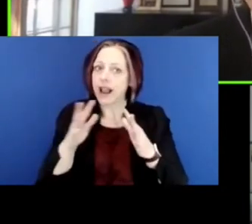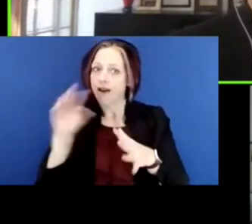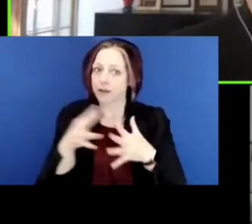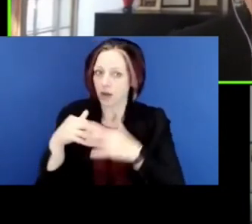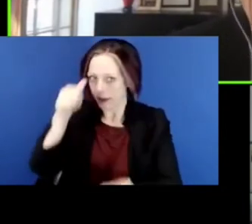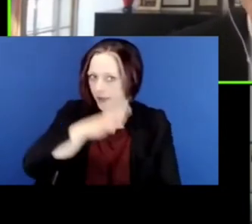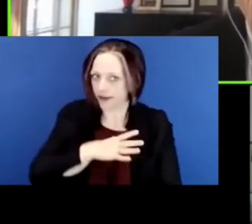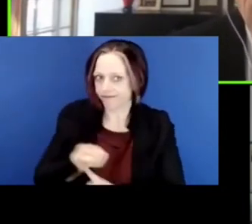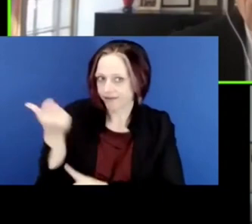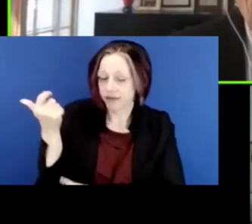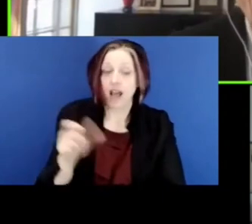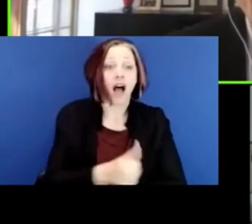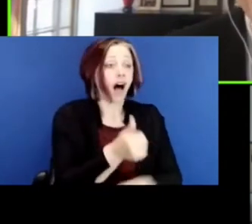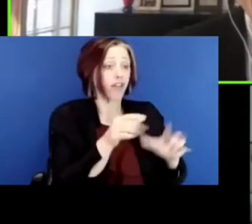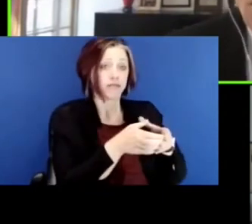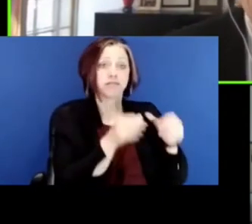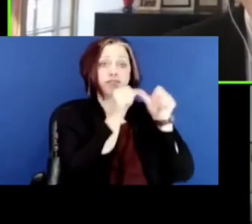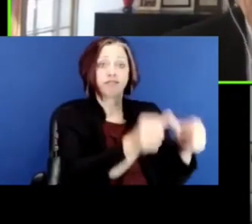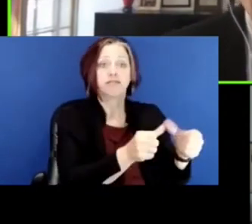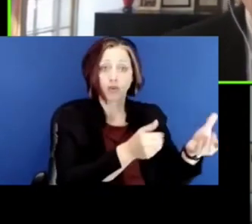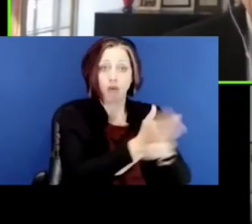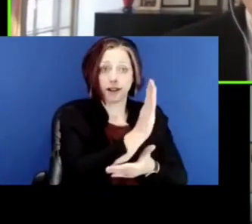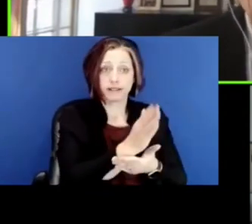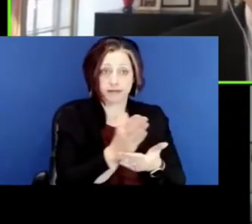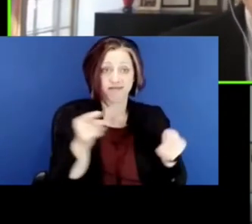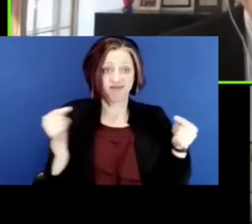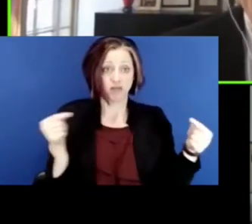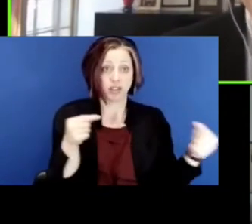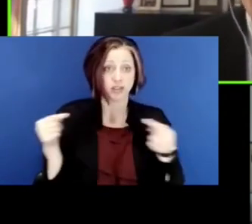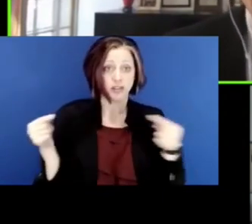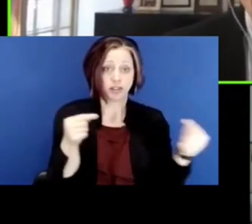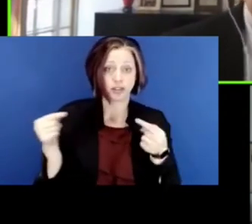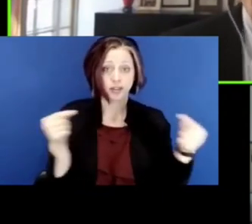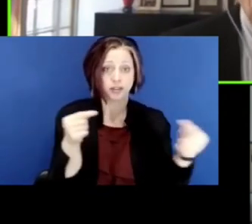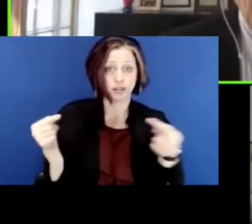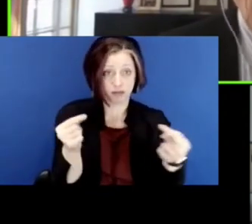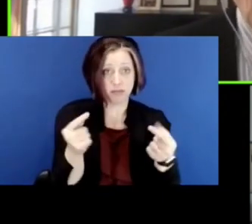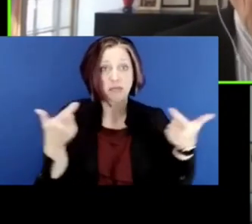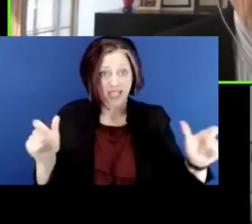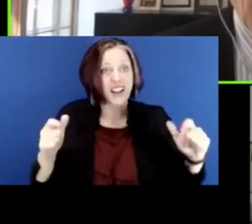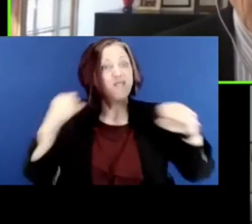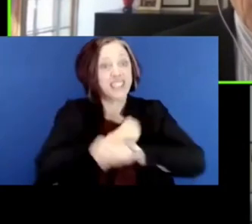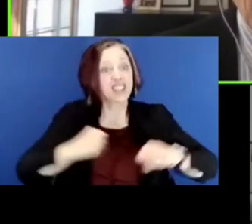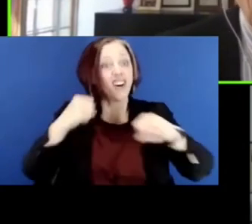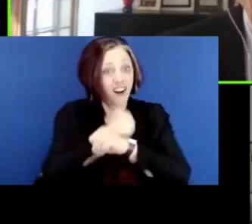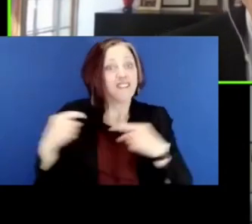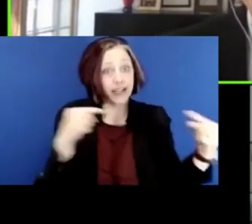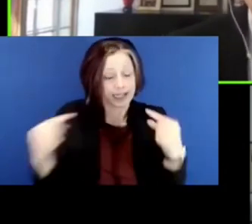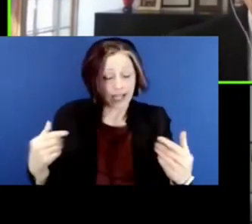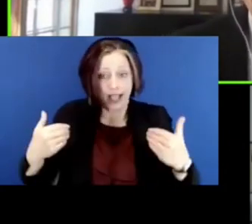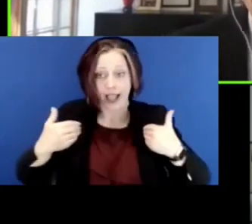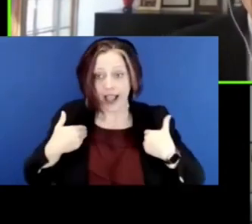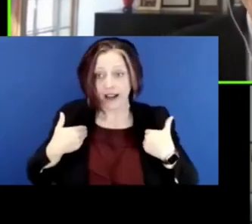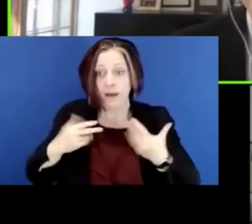maintained that right. And there was a big fight about this, physical and otherwise. And in the